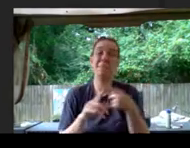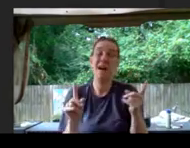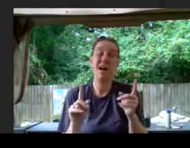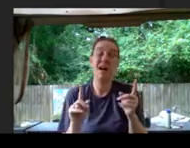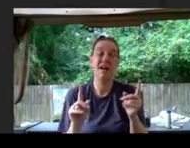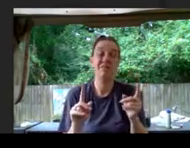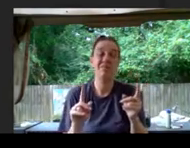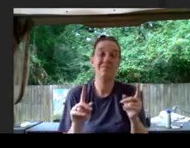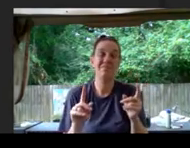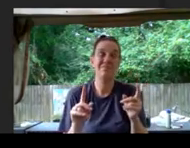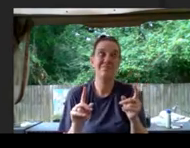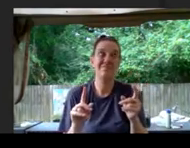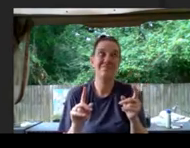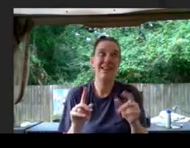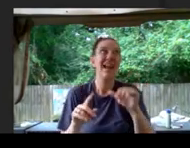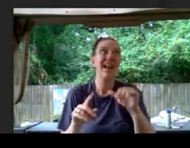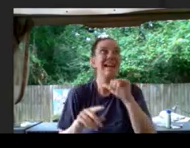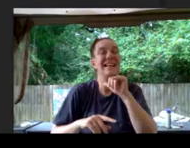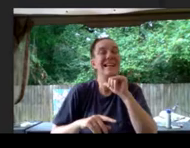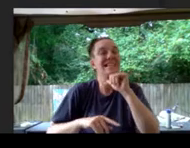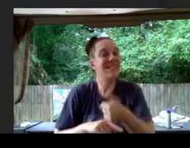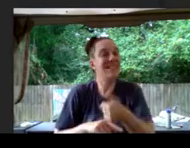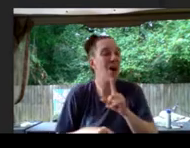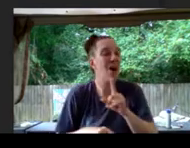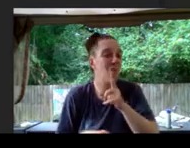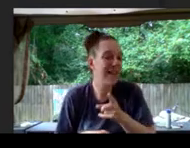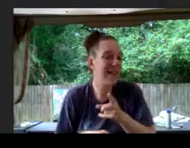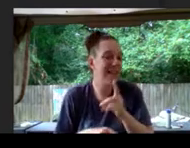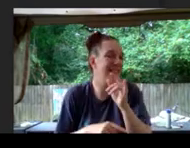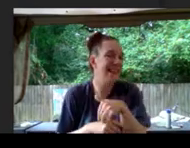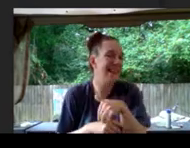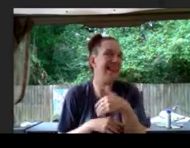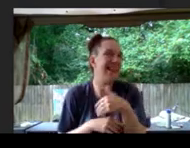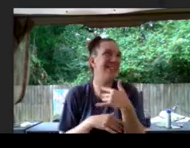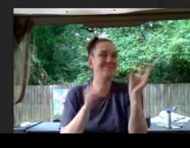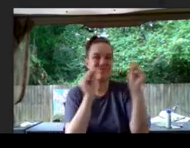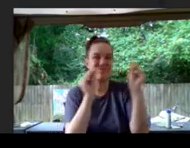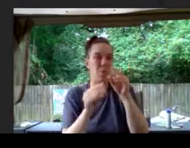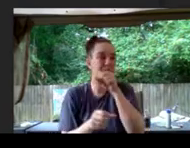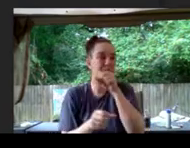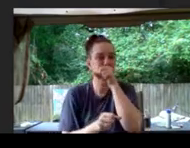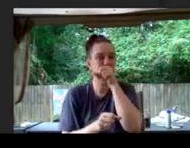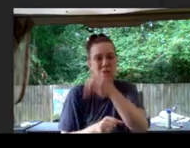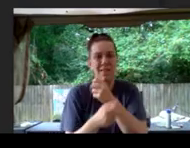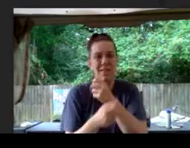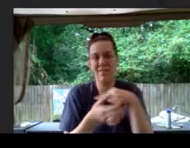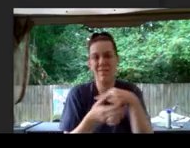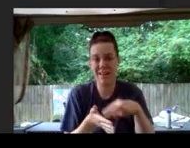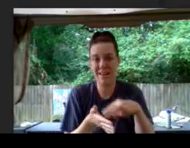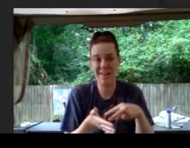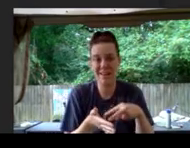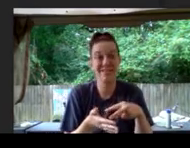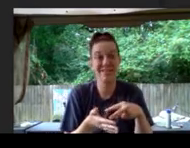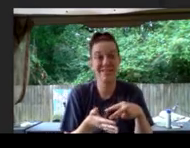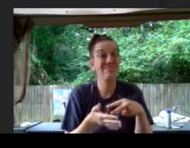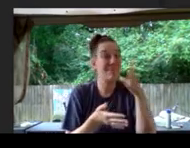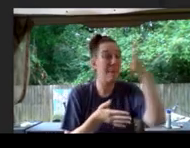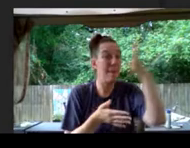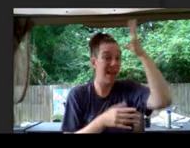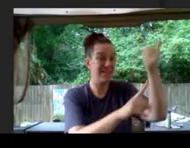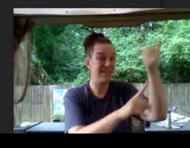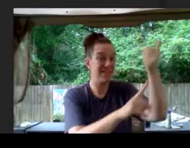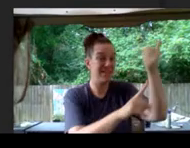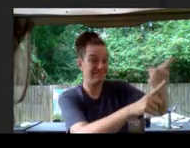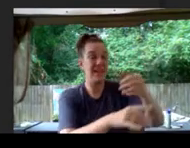that nobody loved the dance. The parents loved it. Why are you still here,